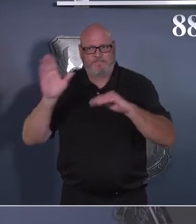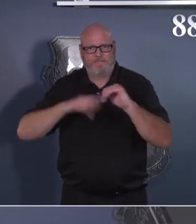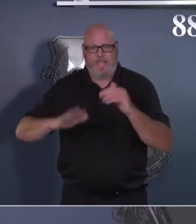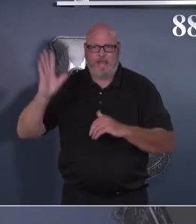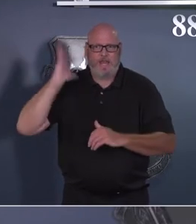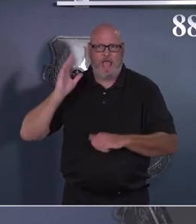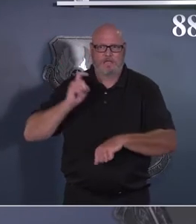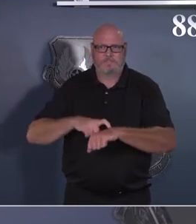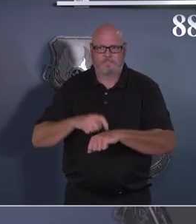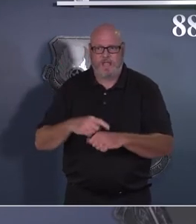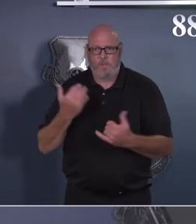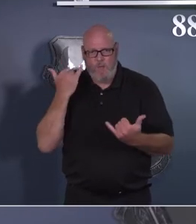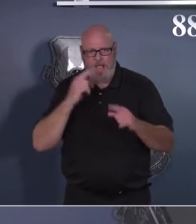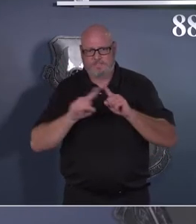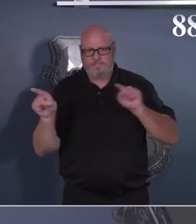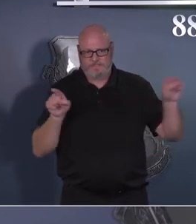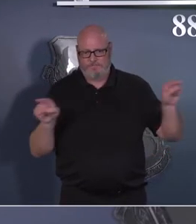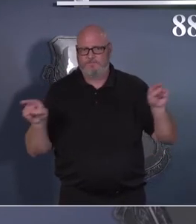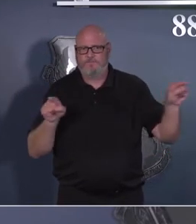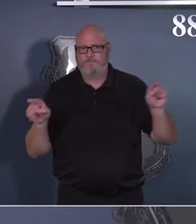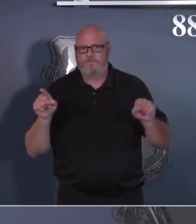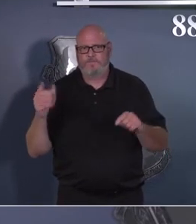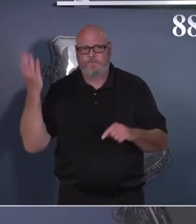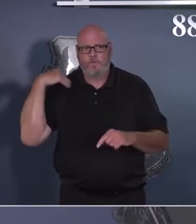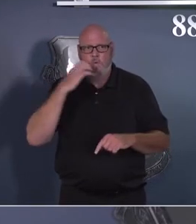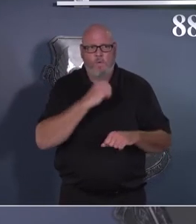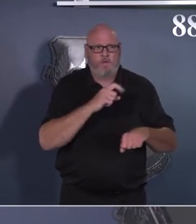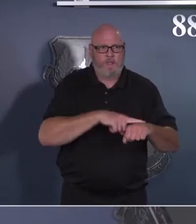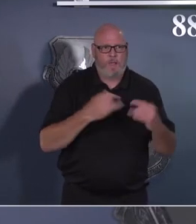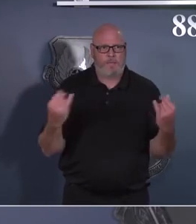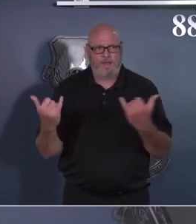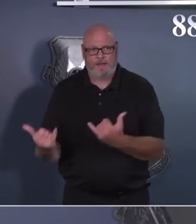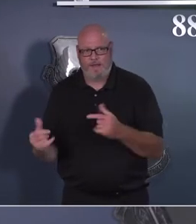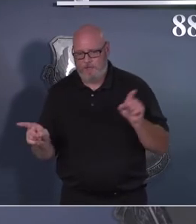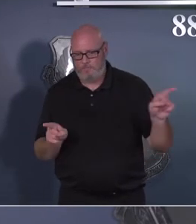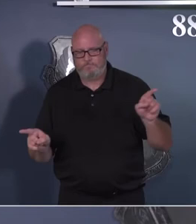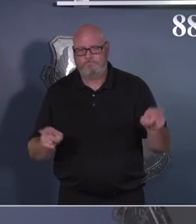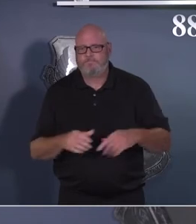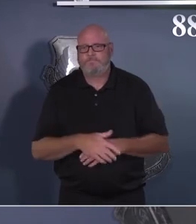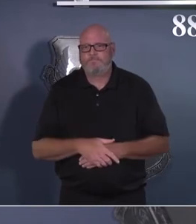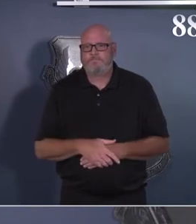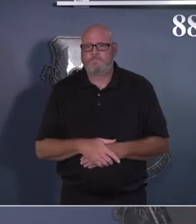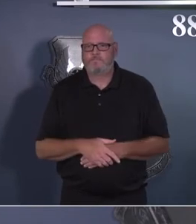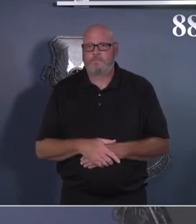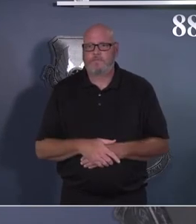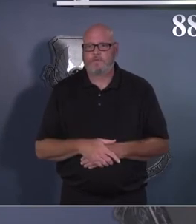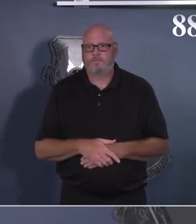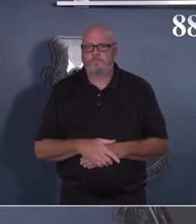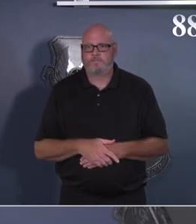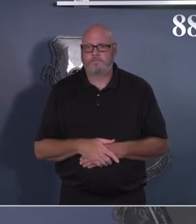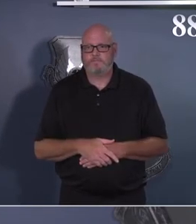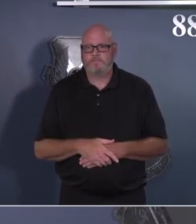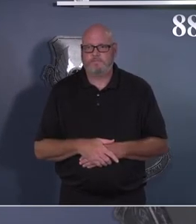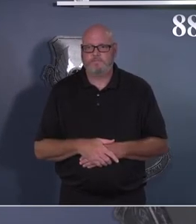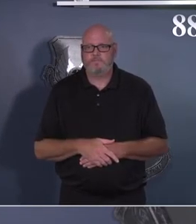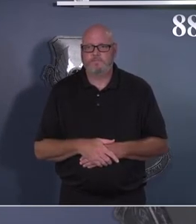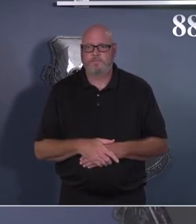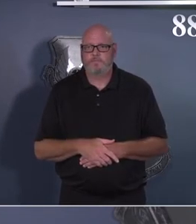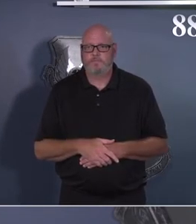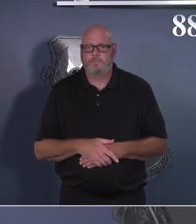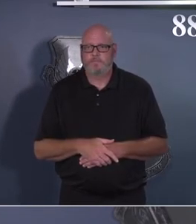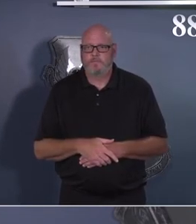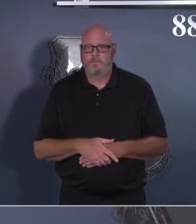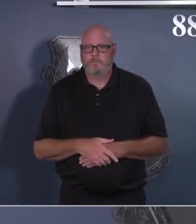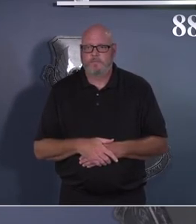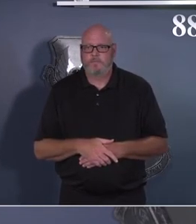to try and optimize telework to get to that 50% in the work centers. One area I want to